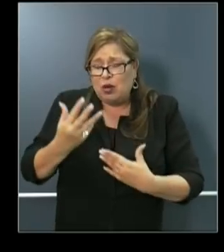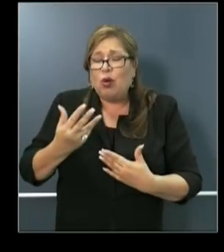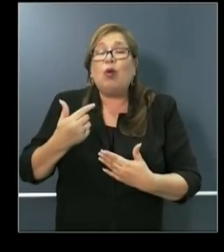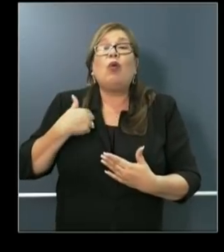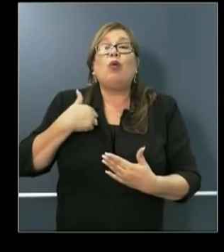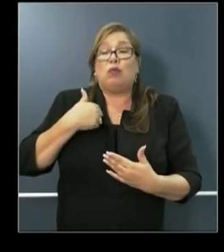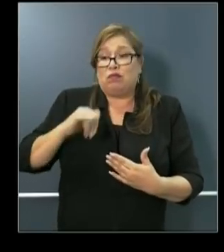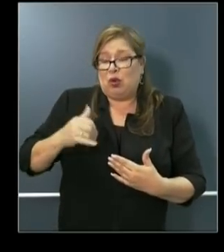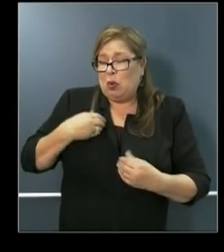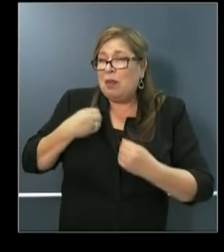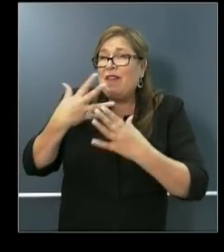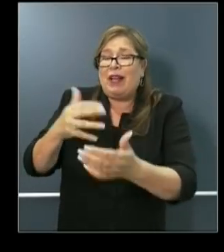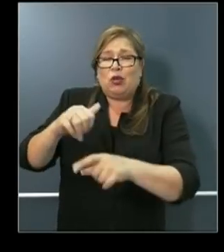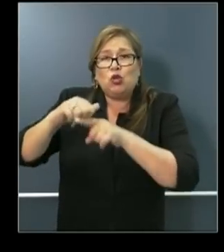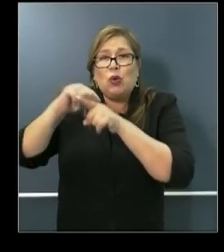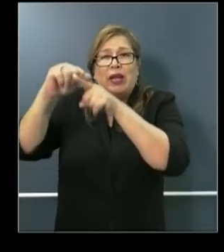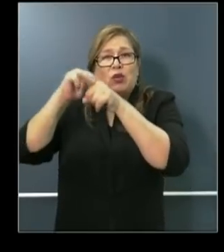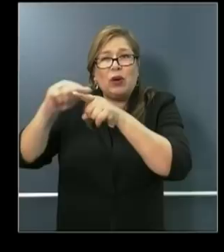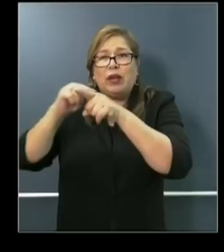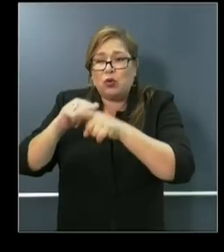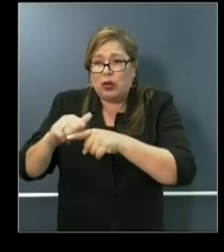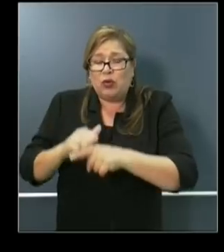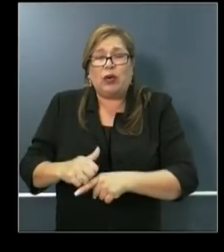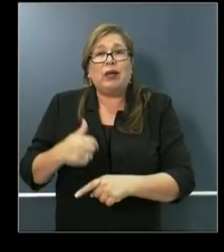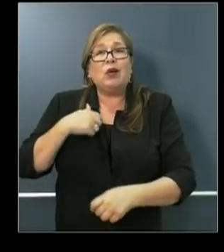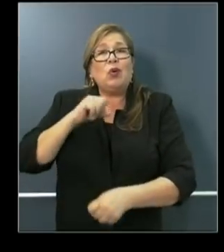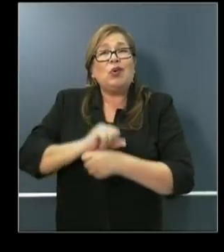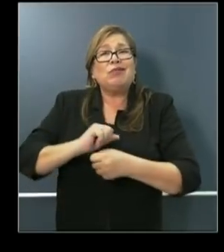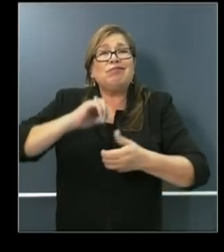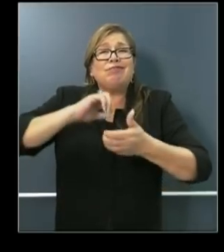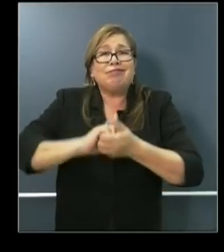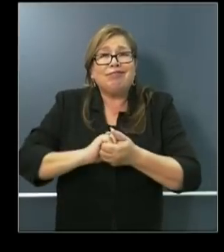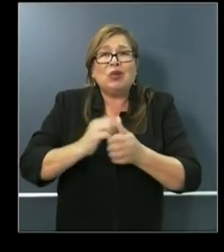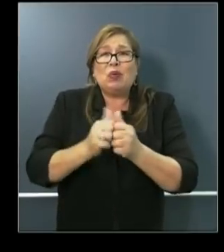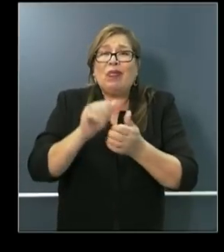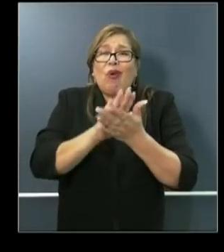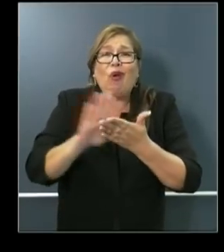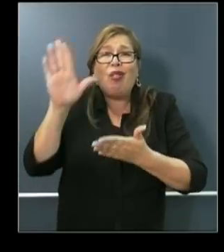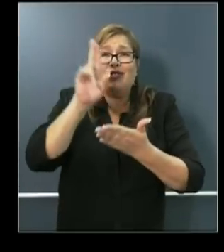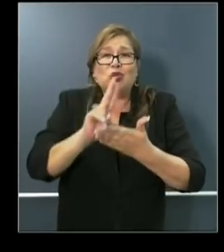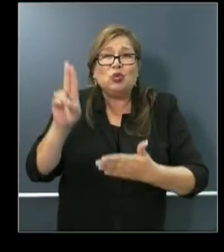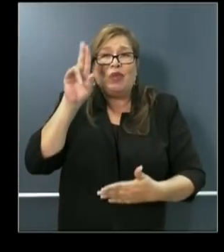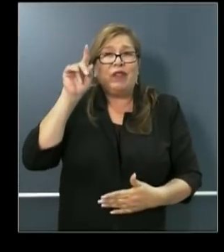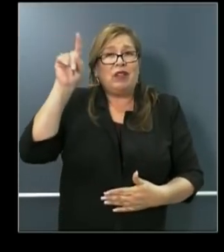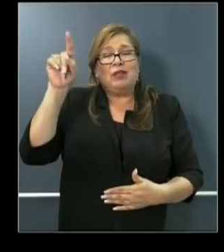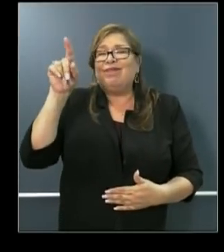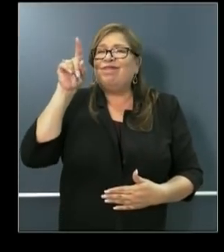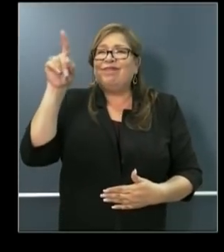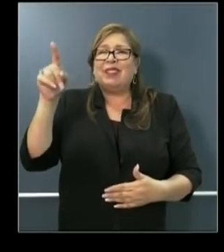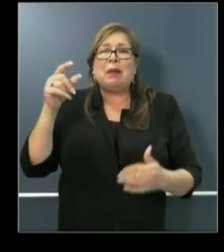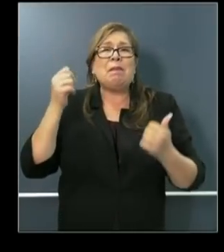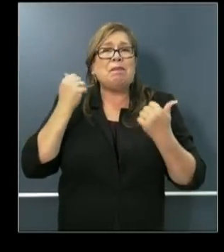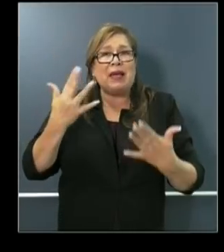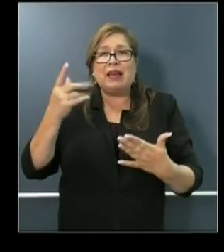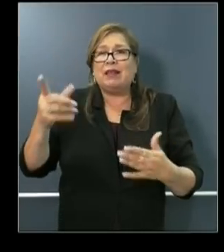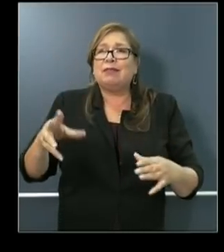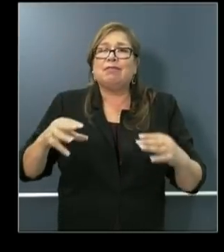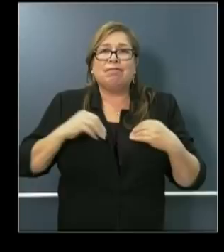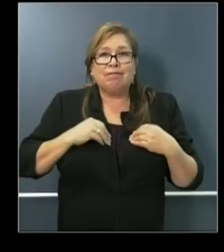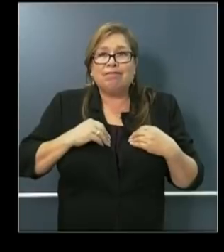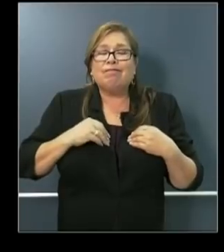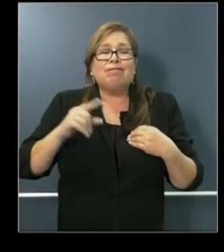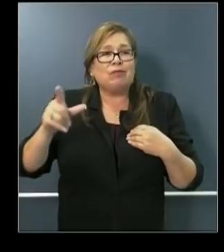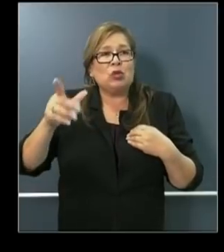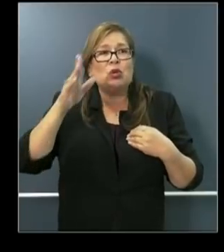training. We're working collaboratively with our higher education institutions, many of whom have already announced that they will accept work